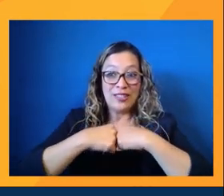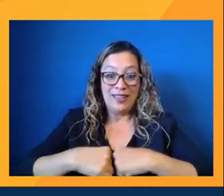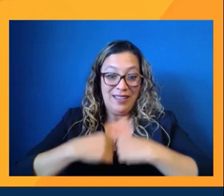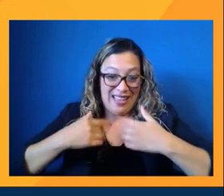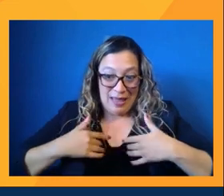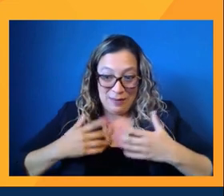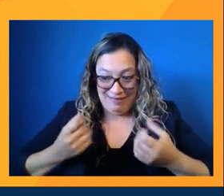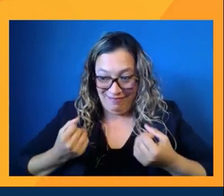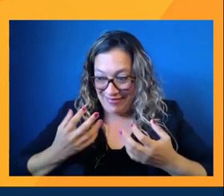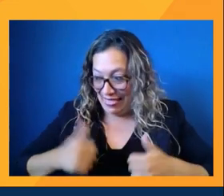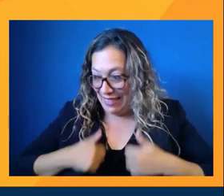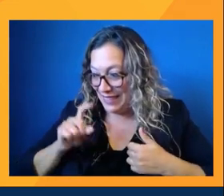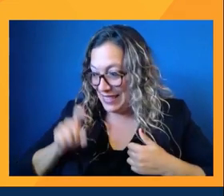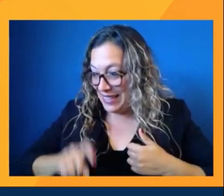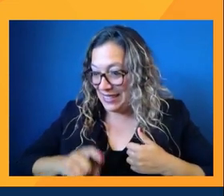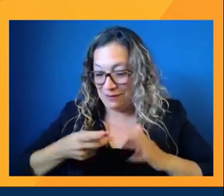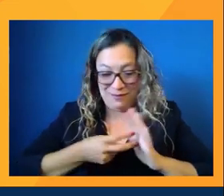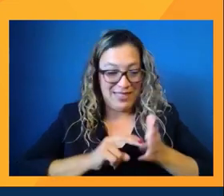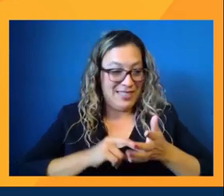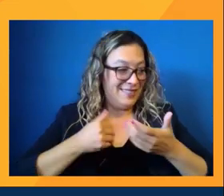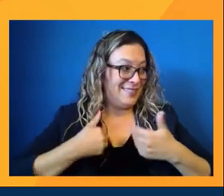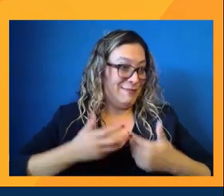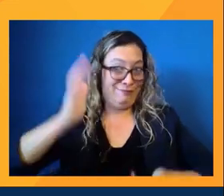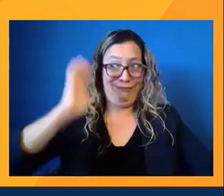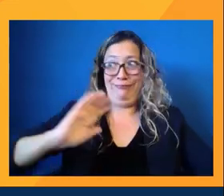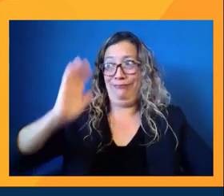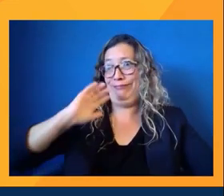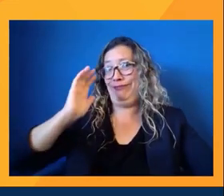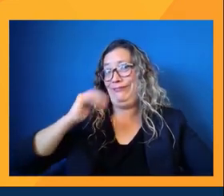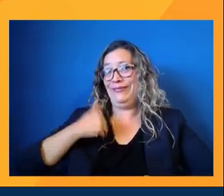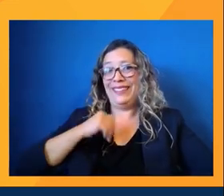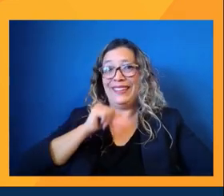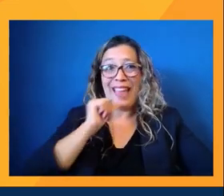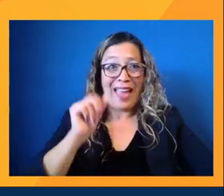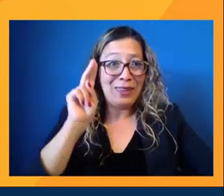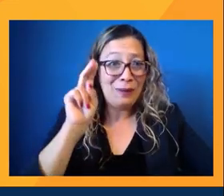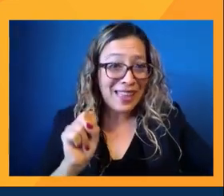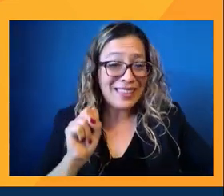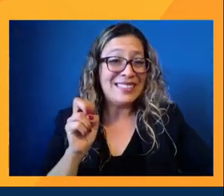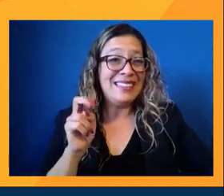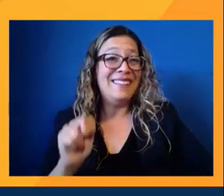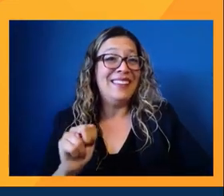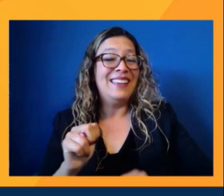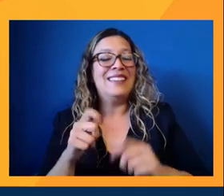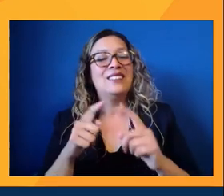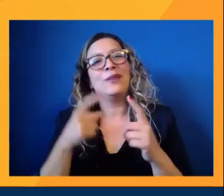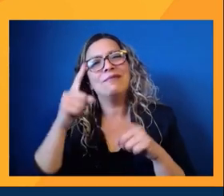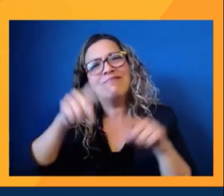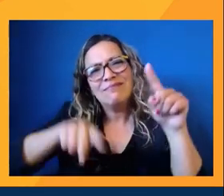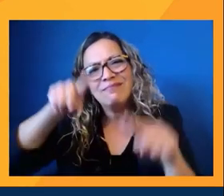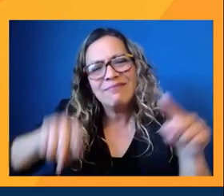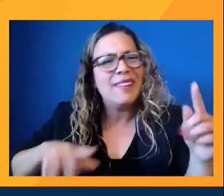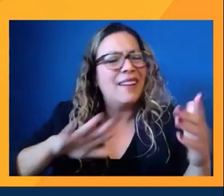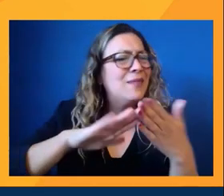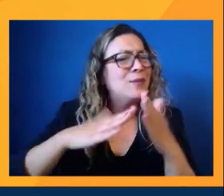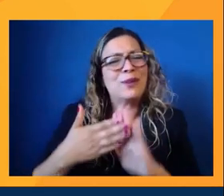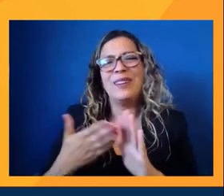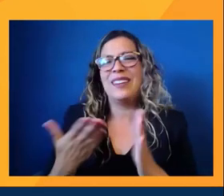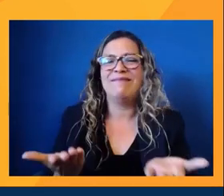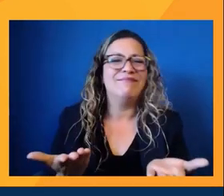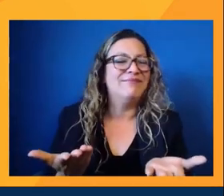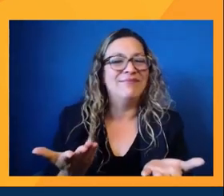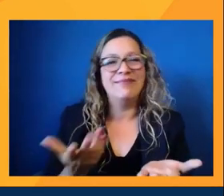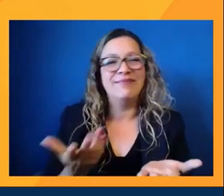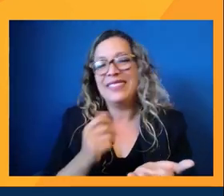for generations. And so there is this diversity within our community that doesn't usually